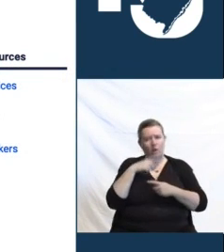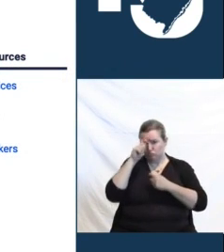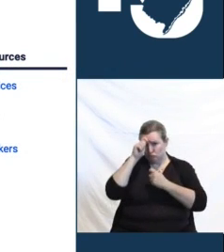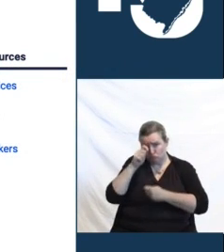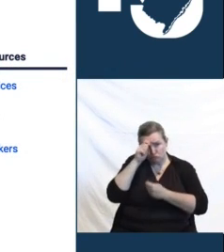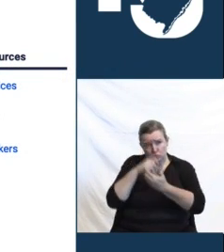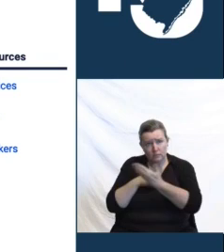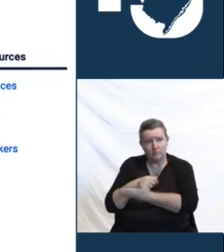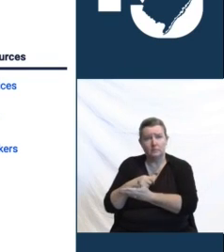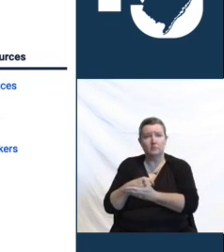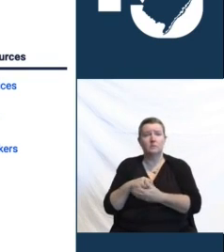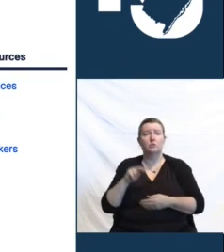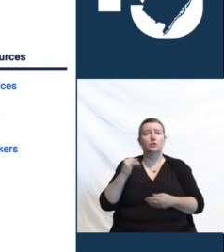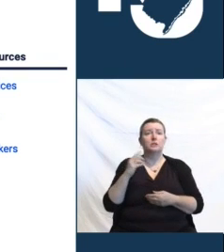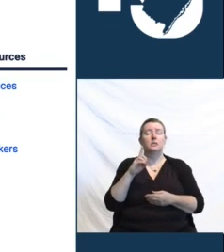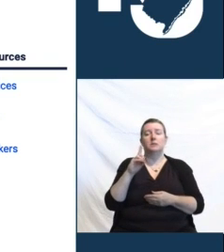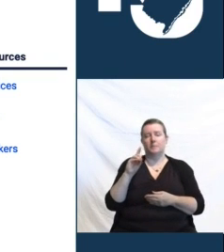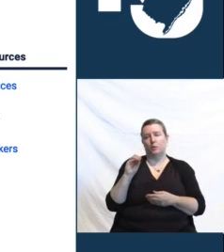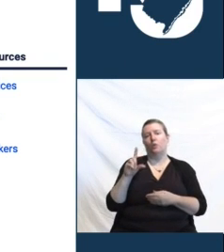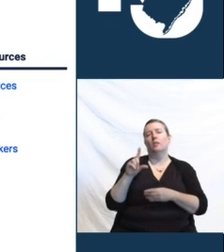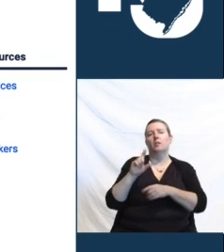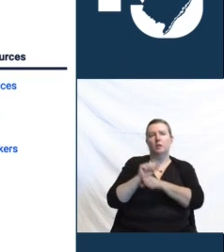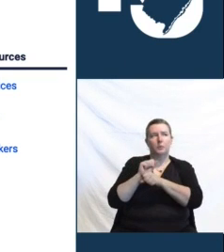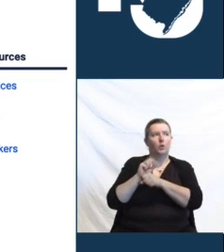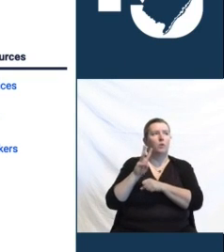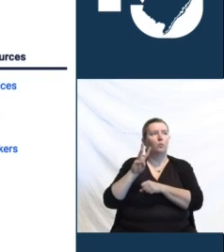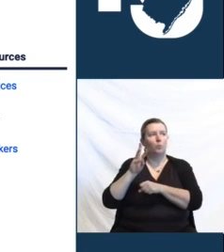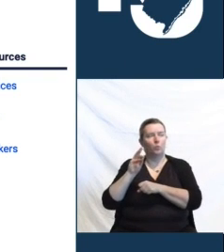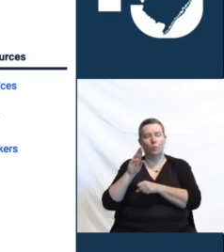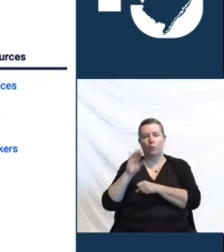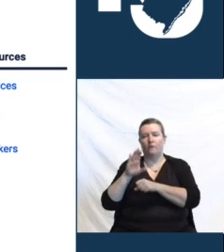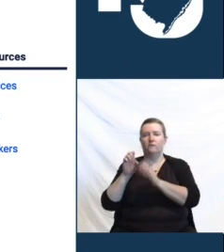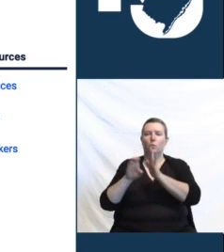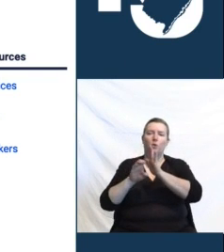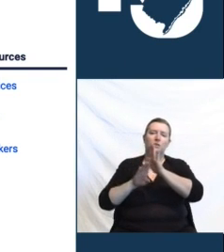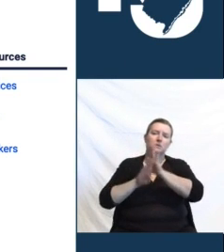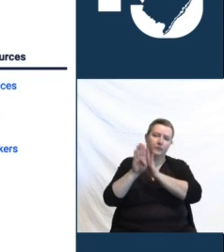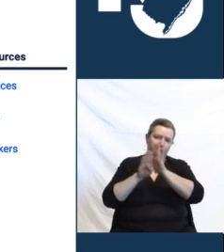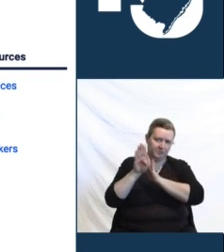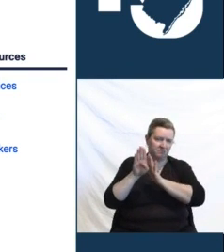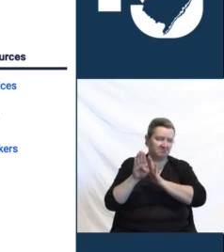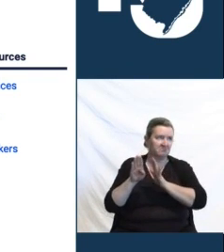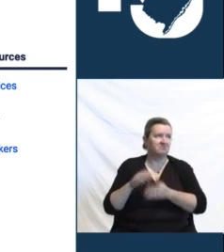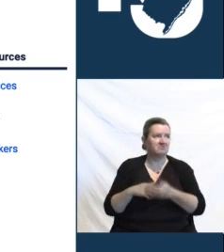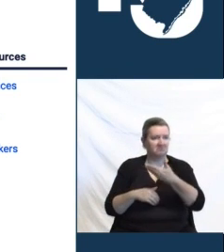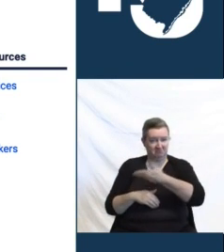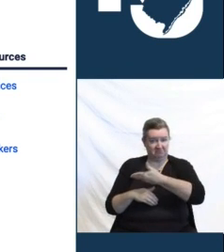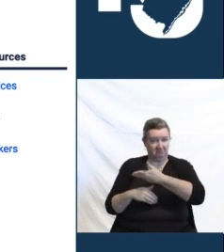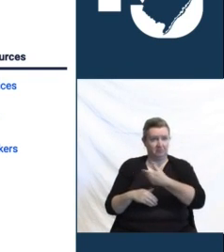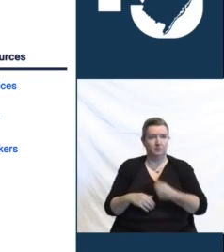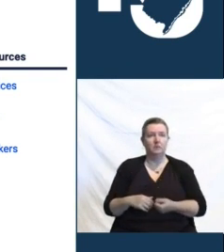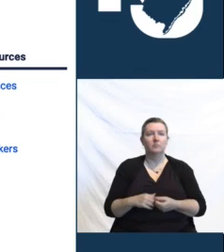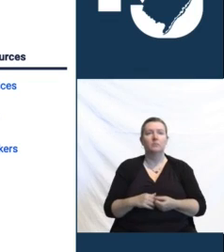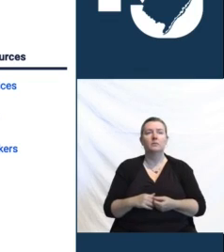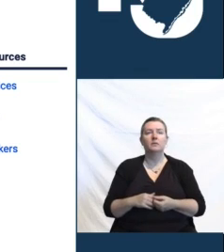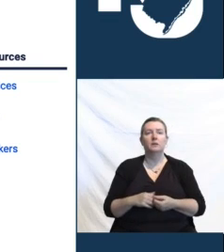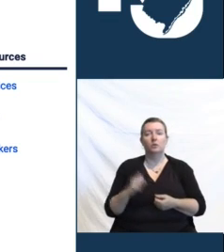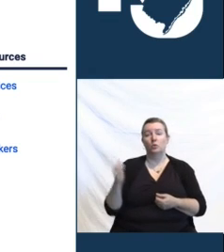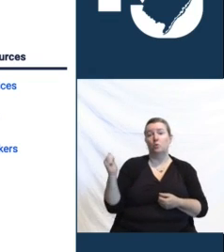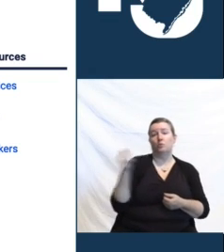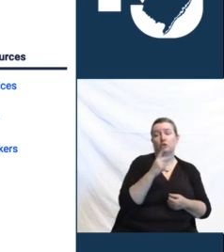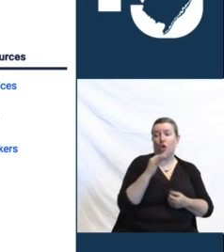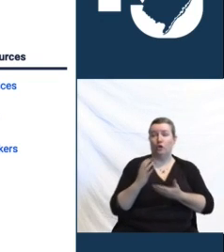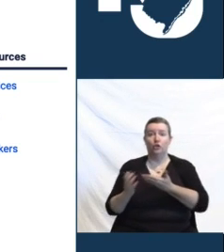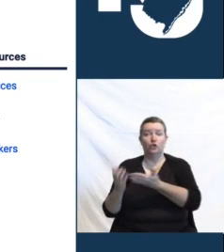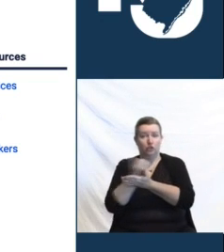of Labor and Workforce Development in setting up their new Return and Earn jobs program. We announced this back in September.